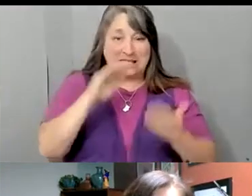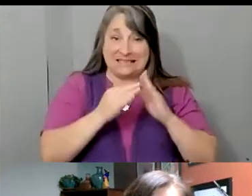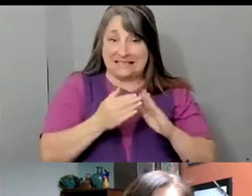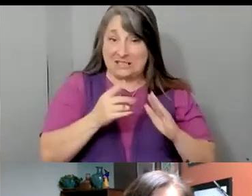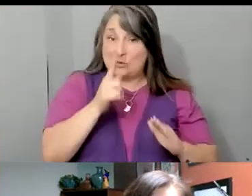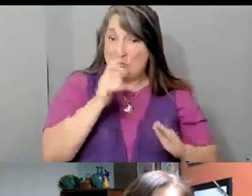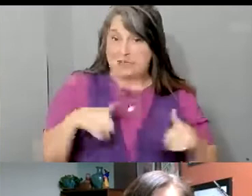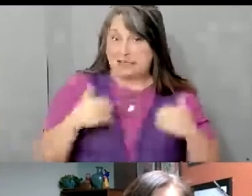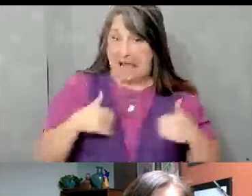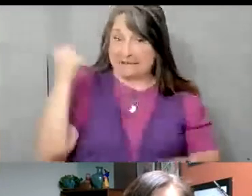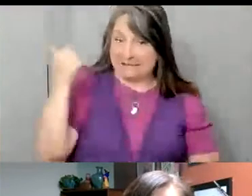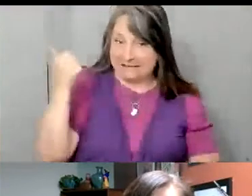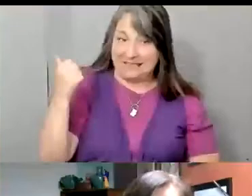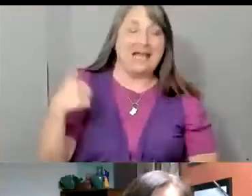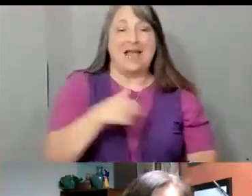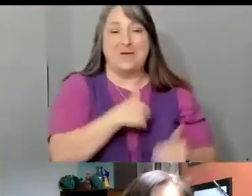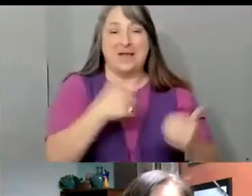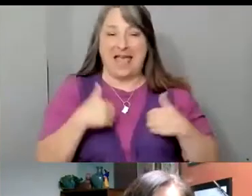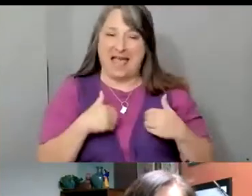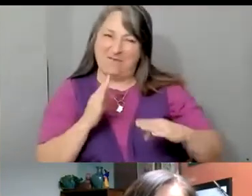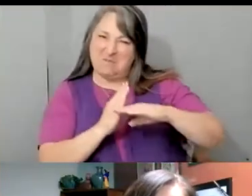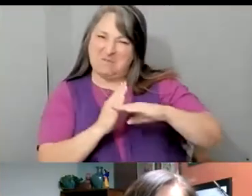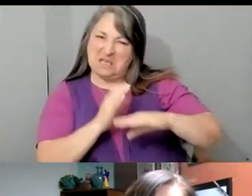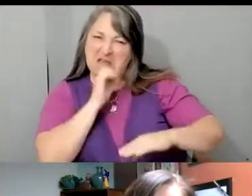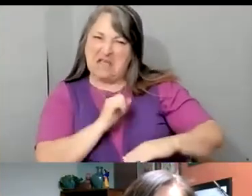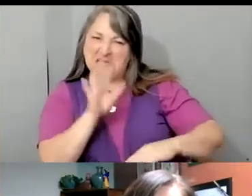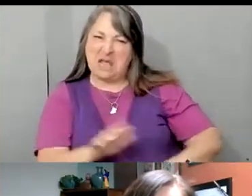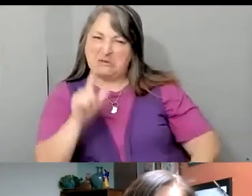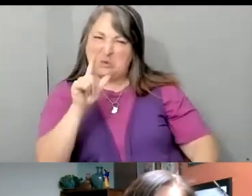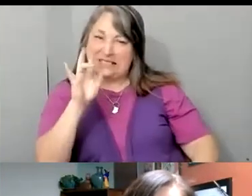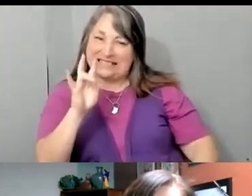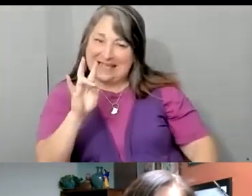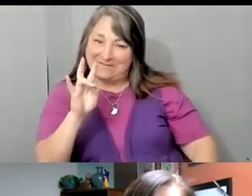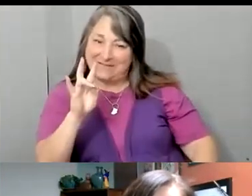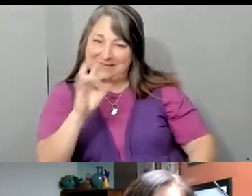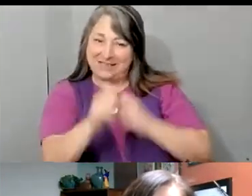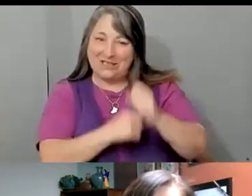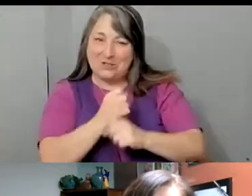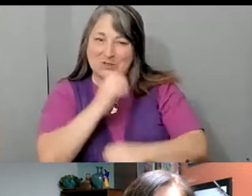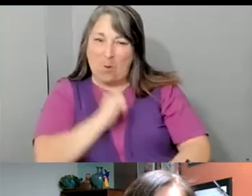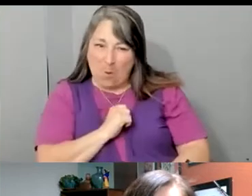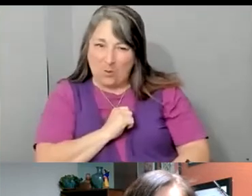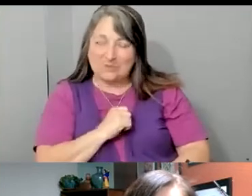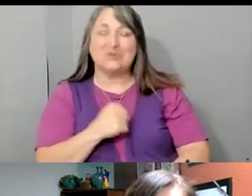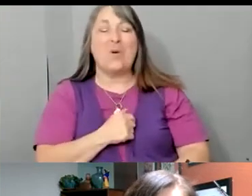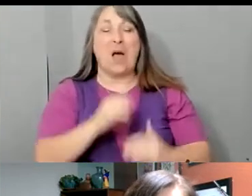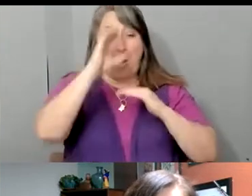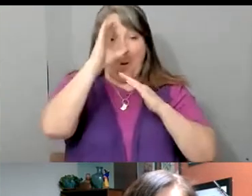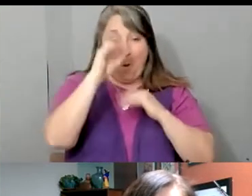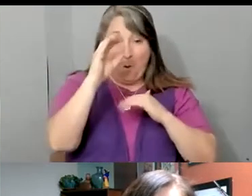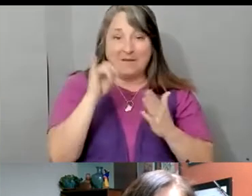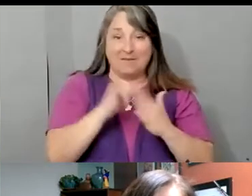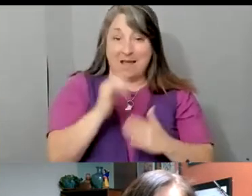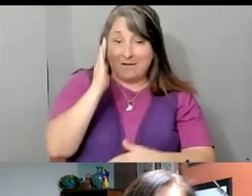edad mediana como de 27 años, entonces lo que yo tengo mucha esperanza es de que últimamente los jóvenes